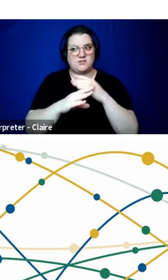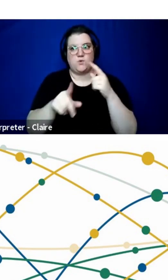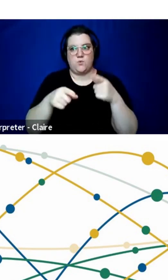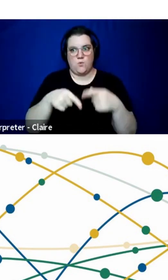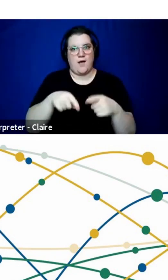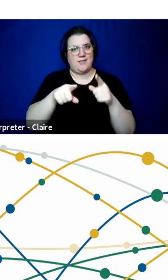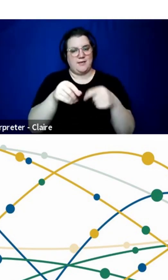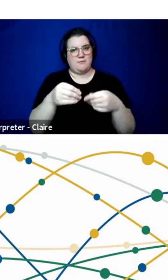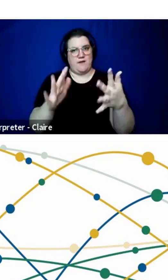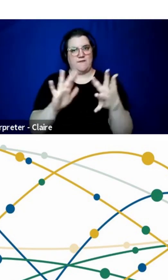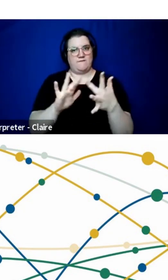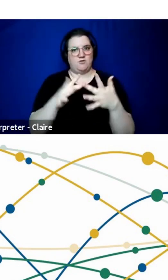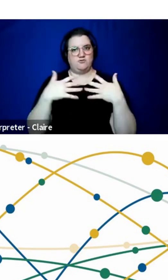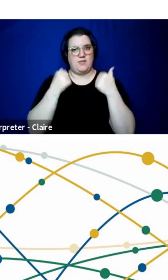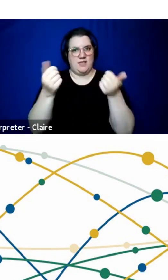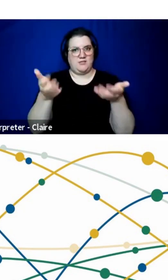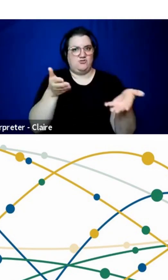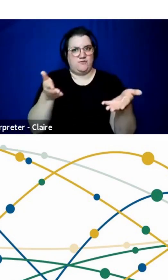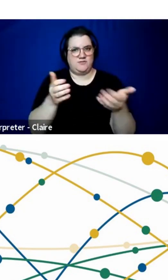virtual health services?